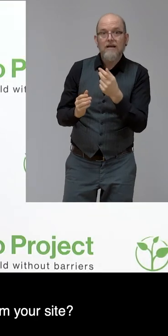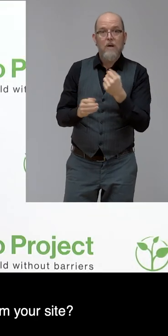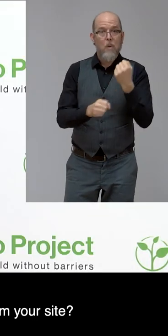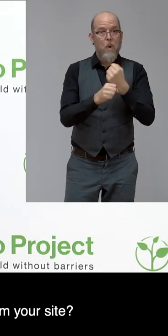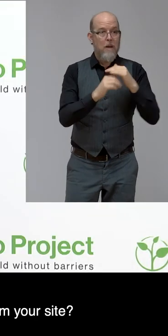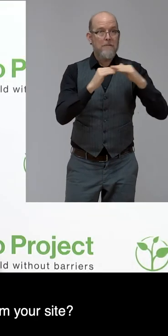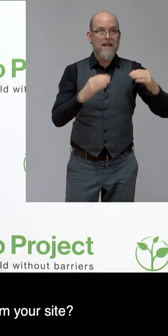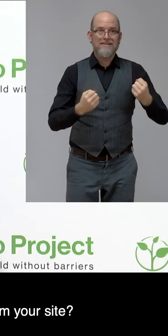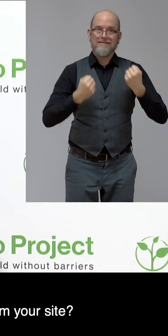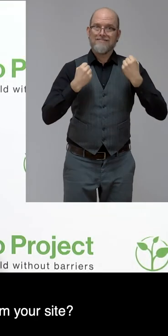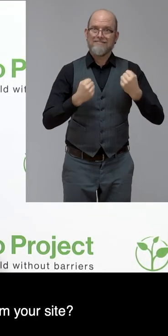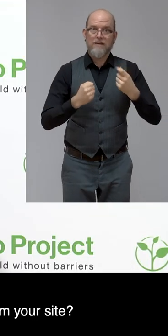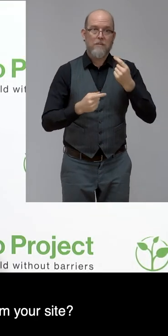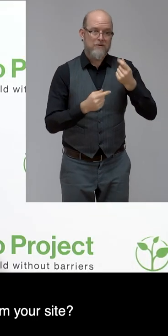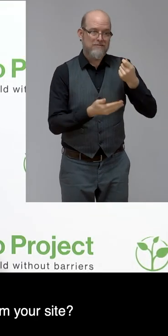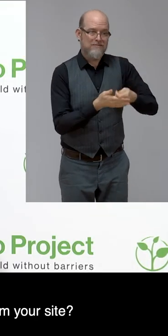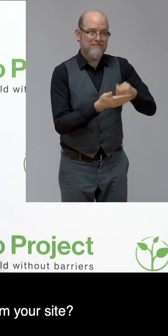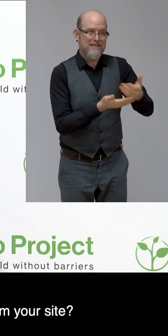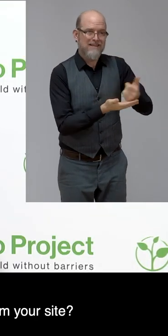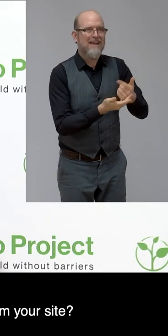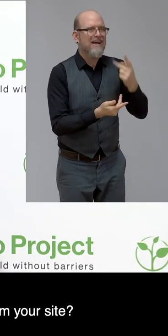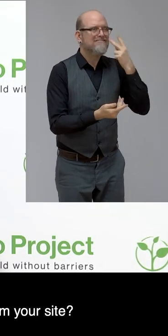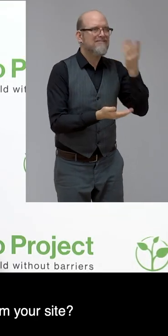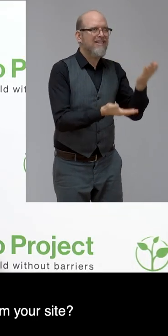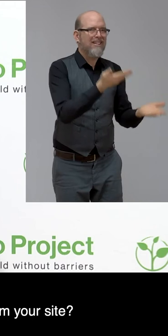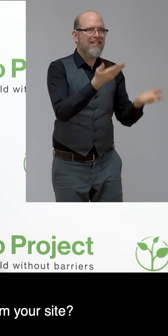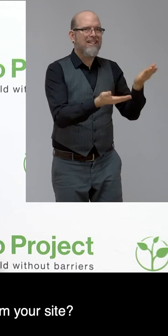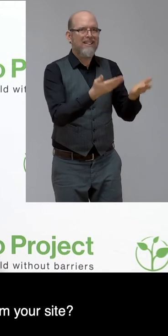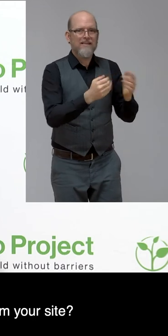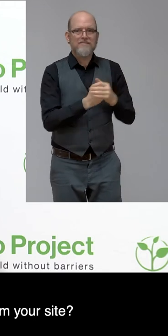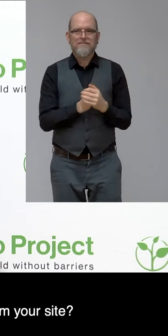Thank you, Laurie. Now over to you, Carola. Question from your side.